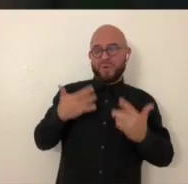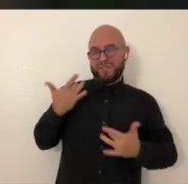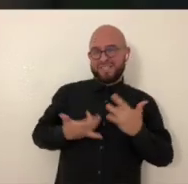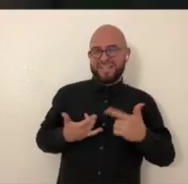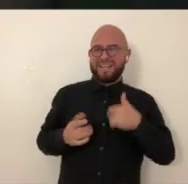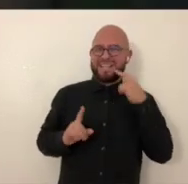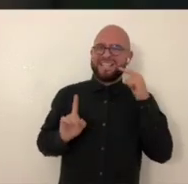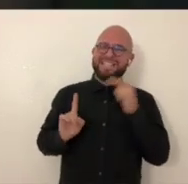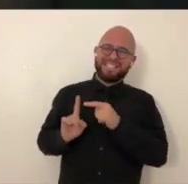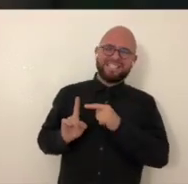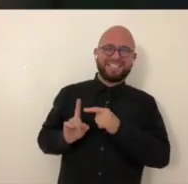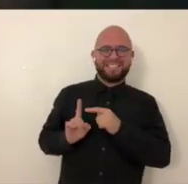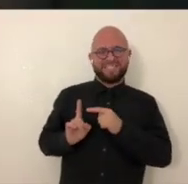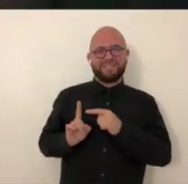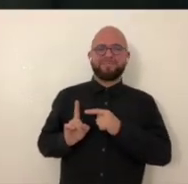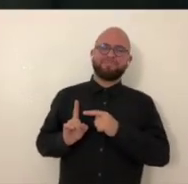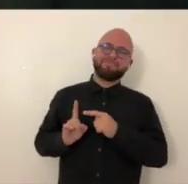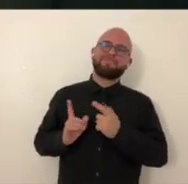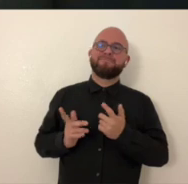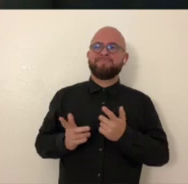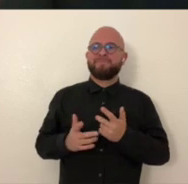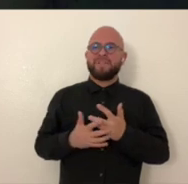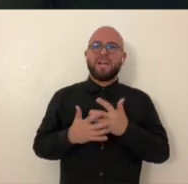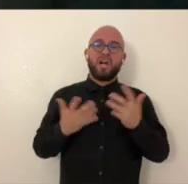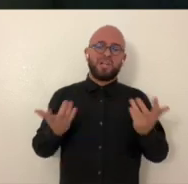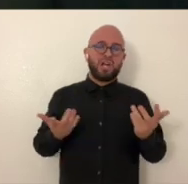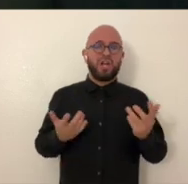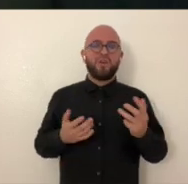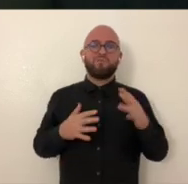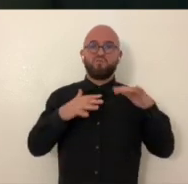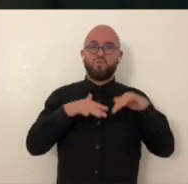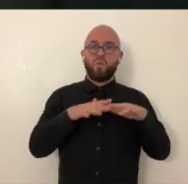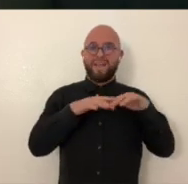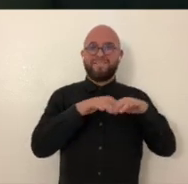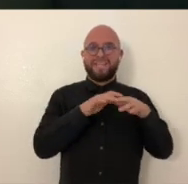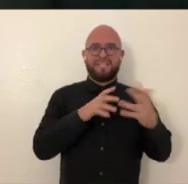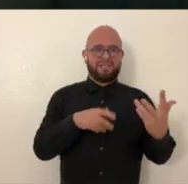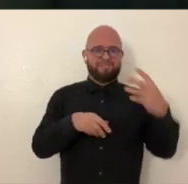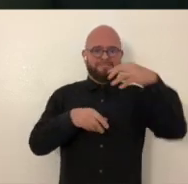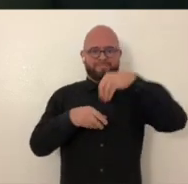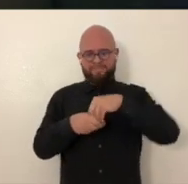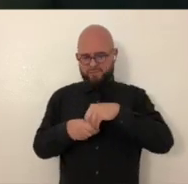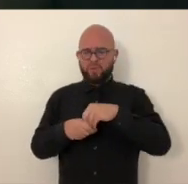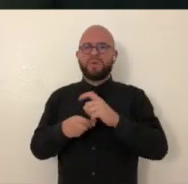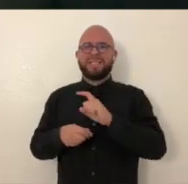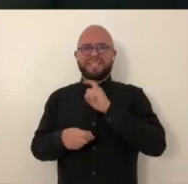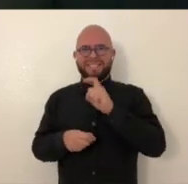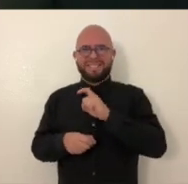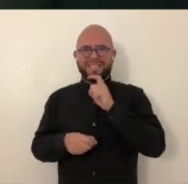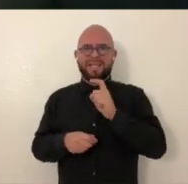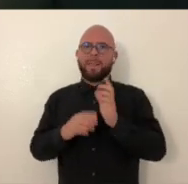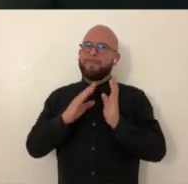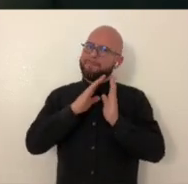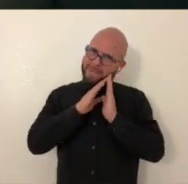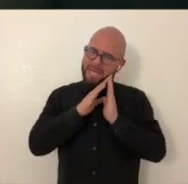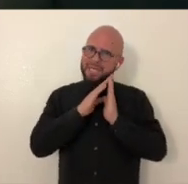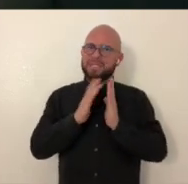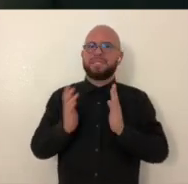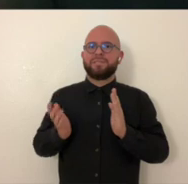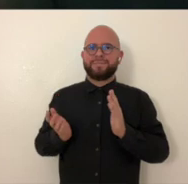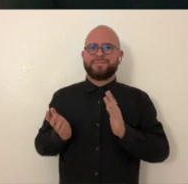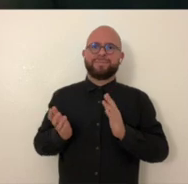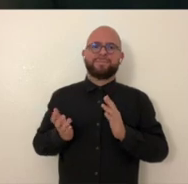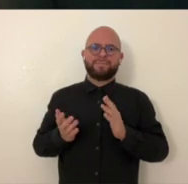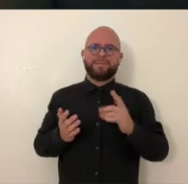excited that I'm working on right now is I'm basically embedding a bunch of TC2 weavings that I'm making into a